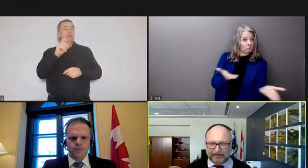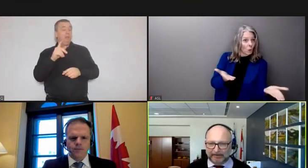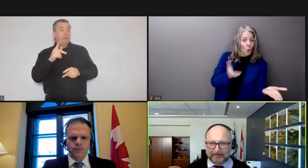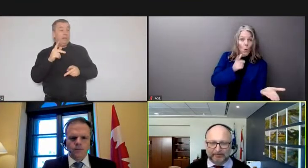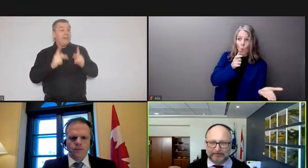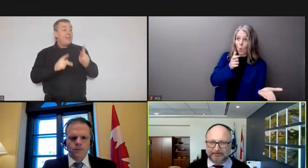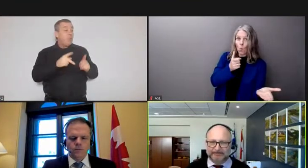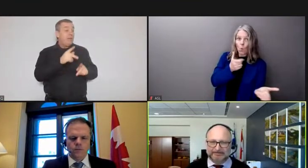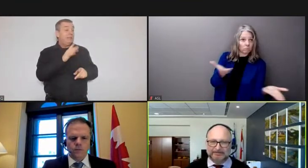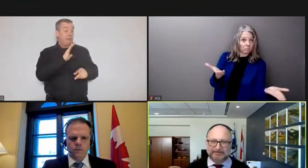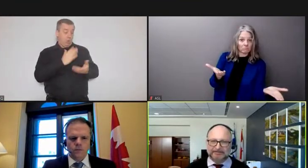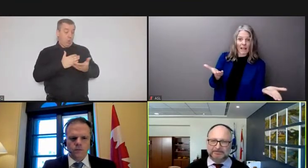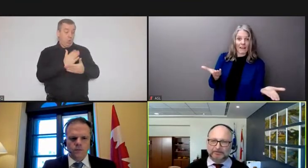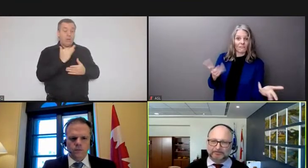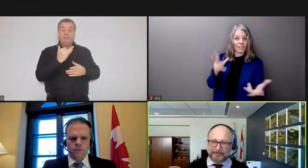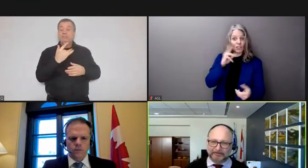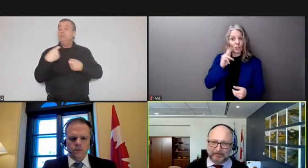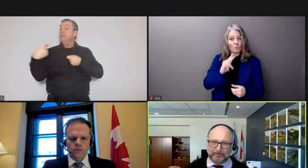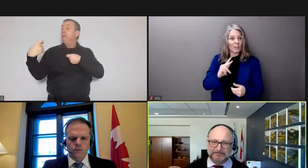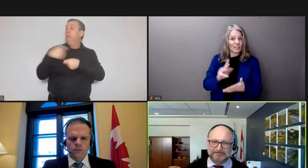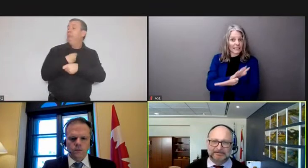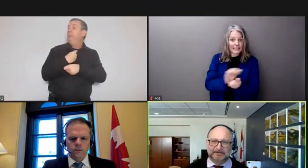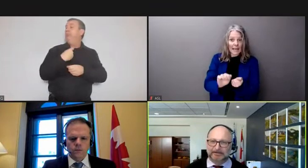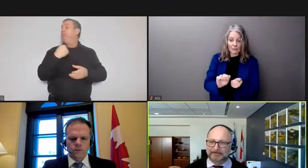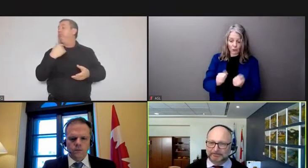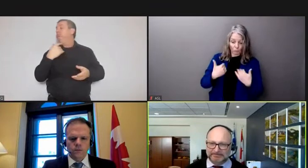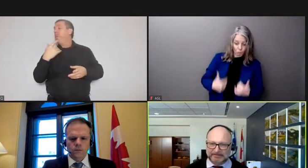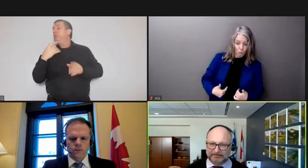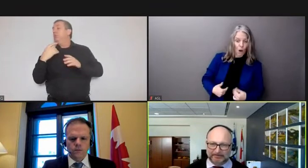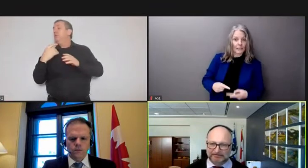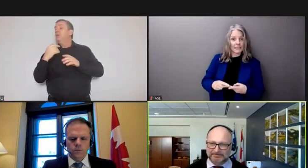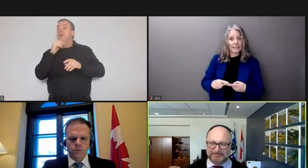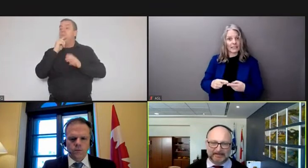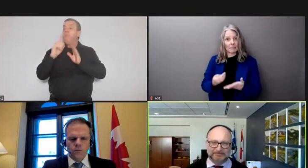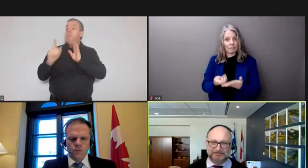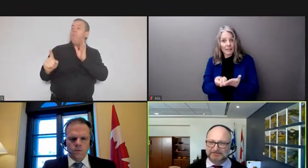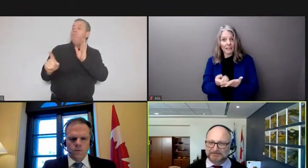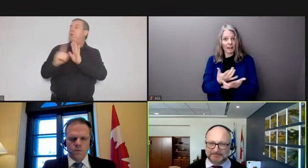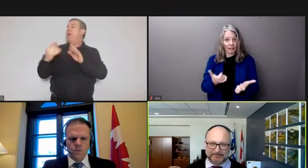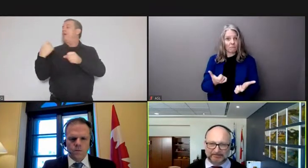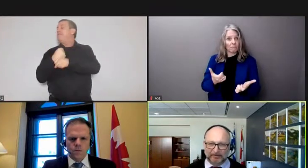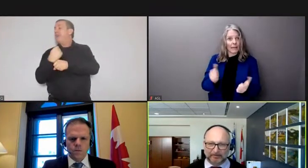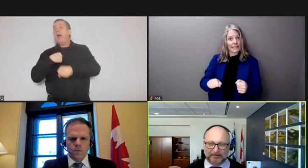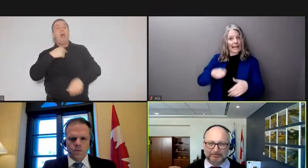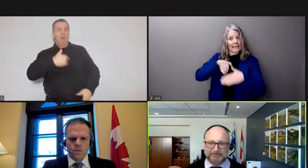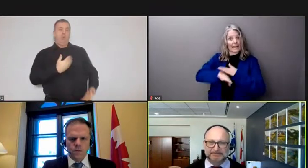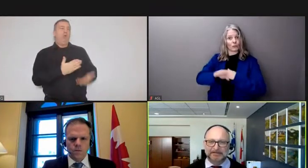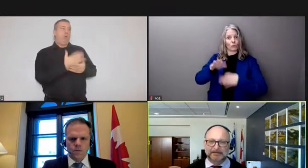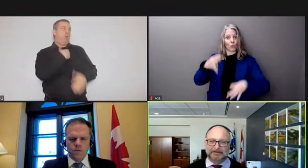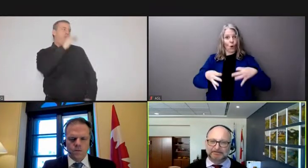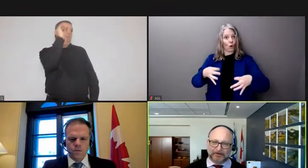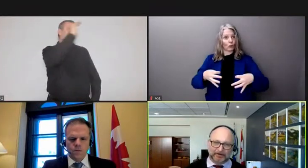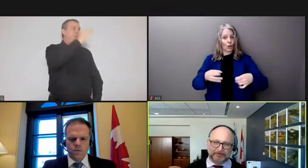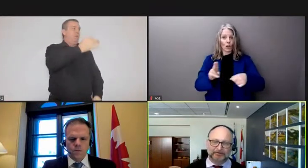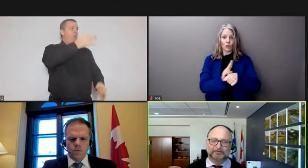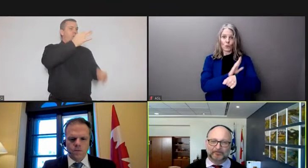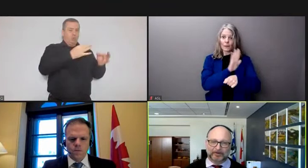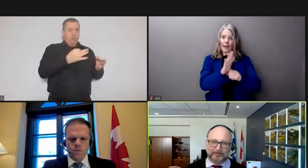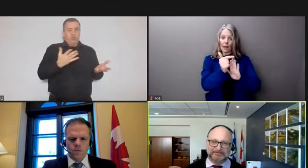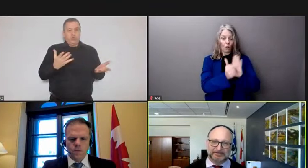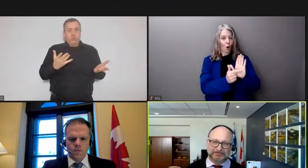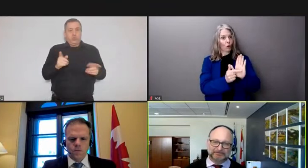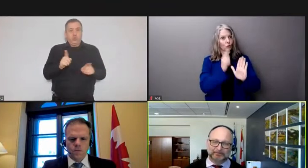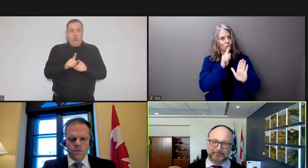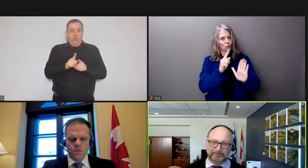economically or physically to go in front of the courts and using using statutes using common law principles to argue for